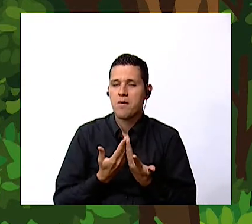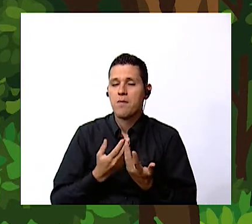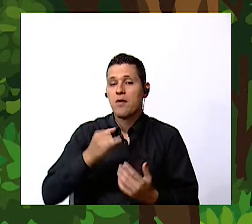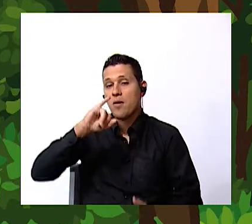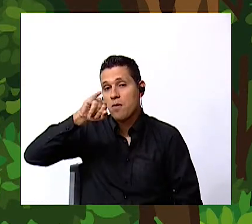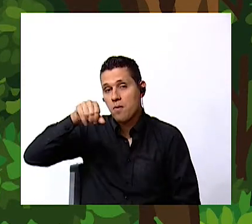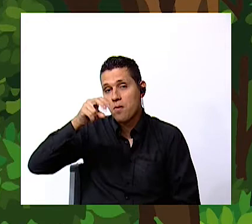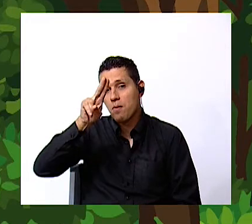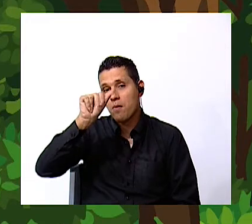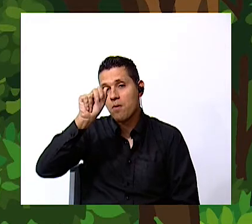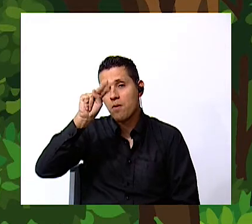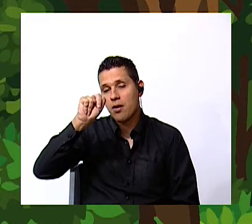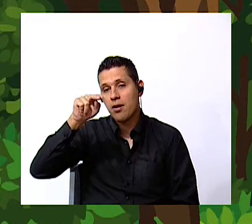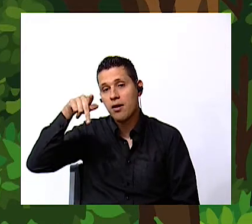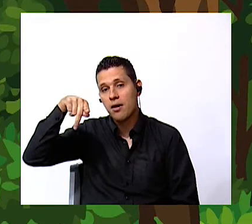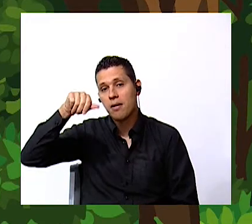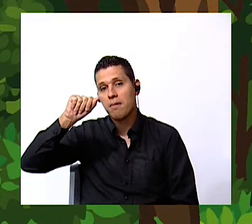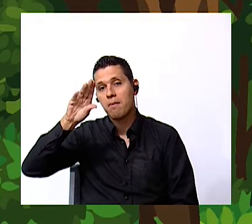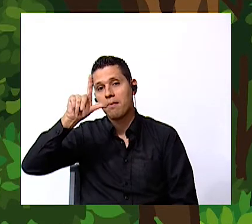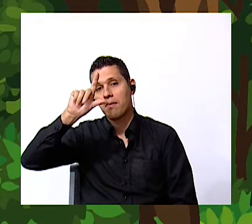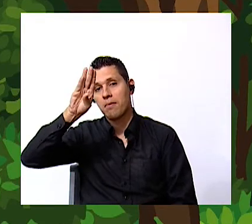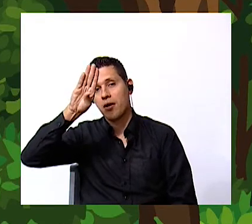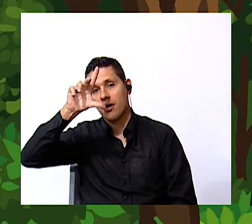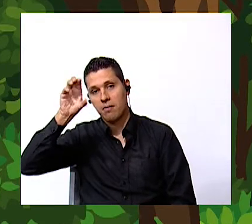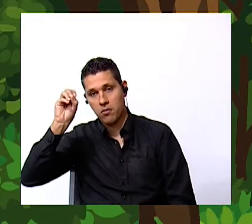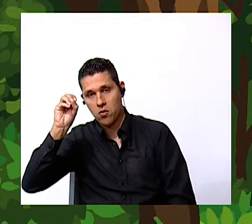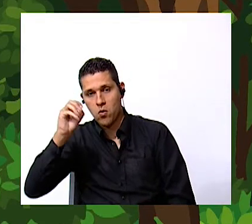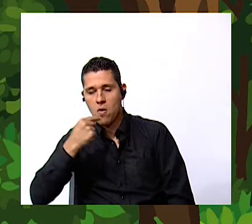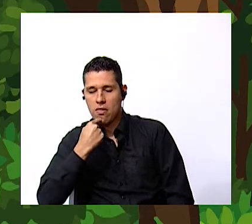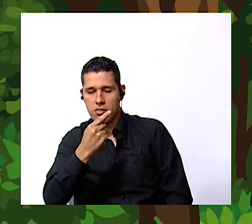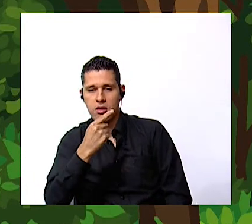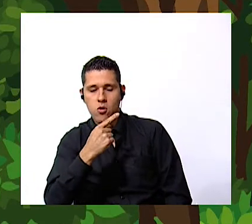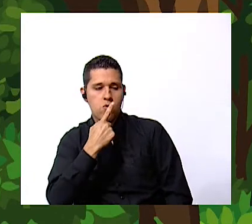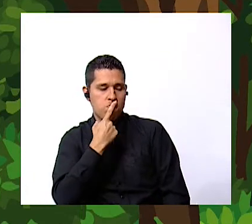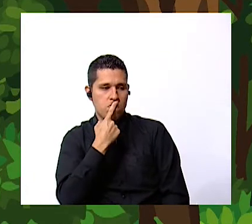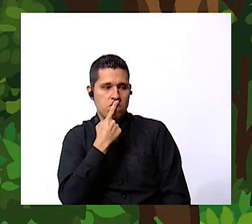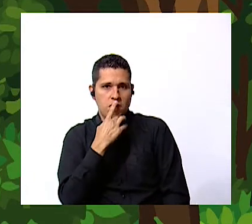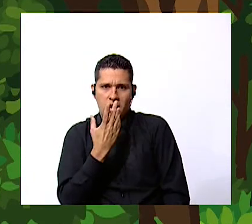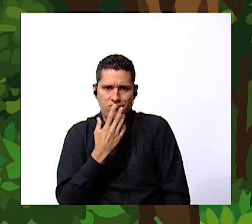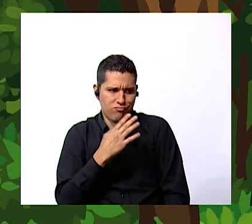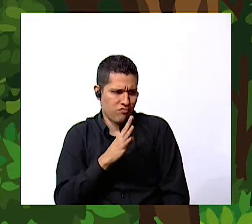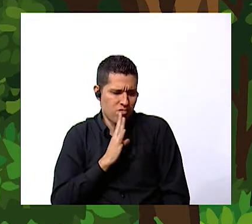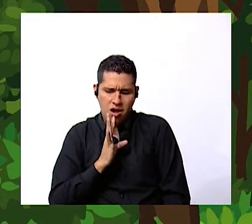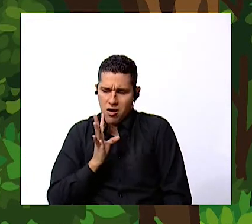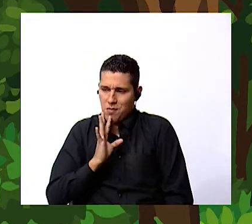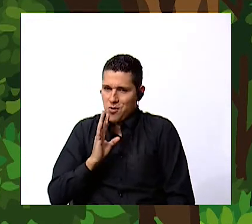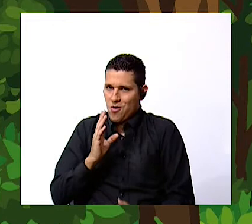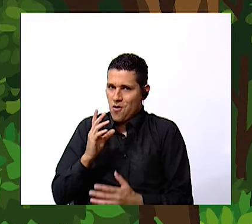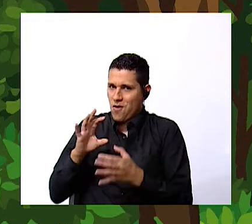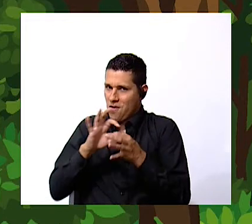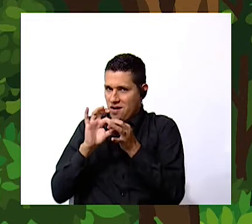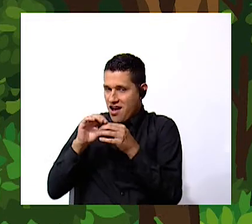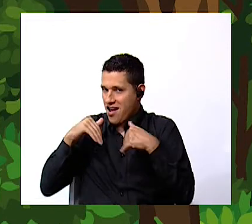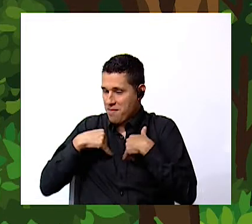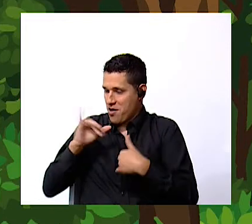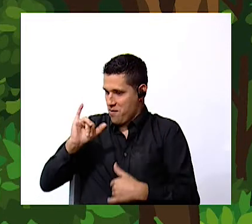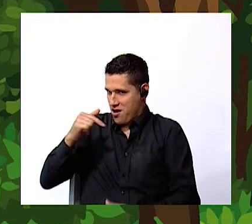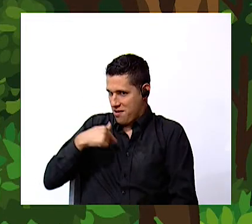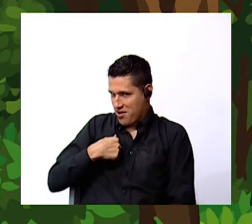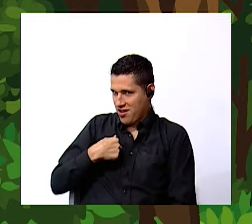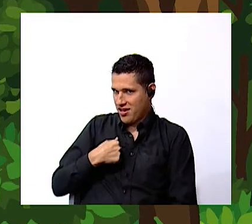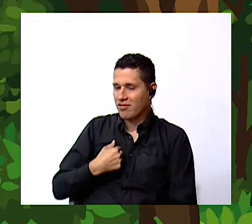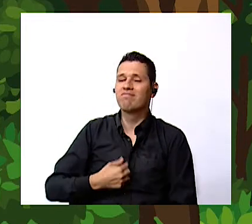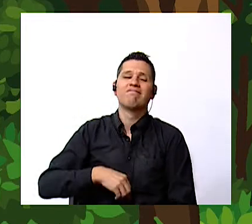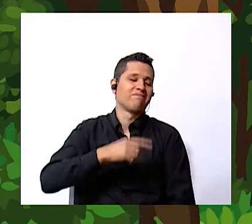describe it was describing someone like me a bird yes maria what color was the